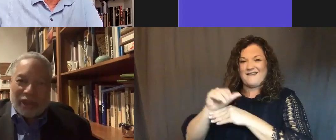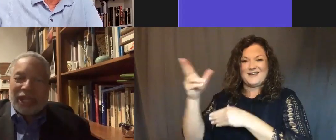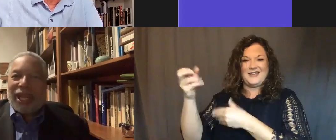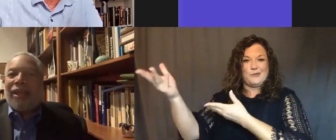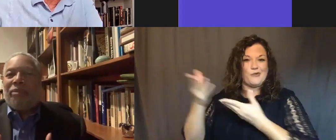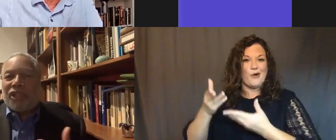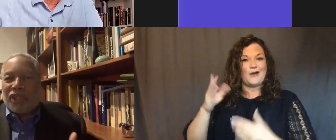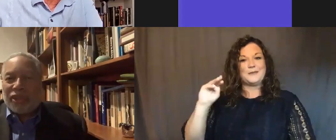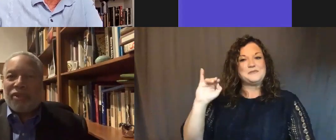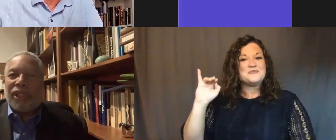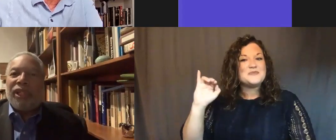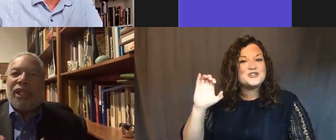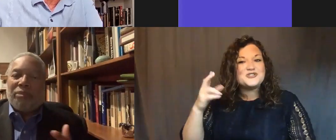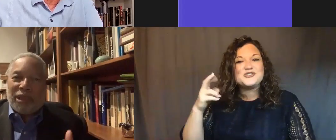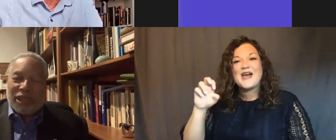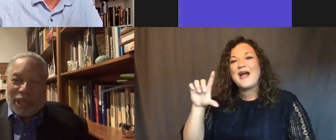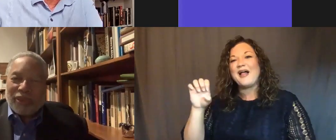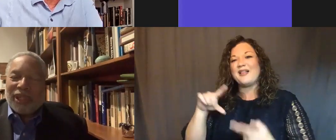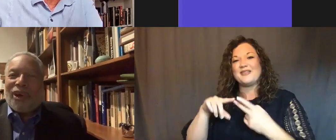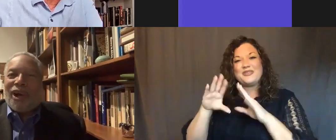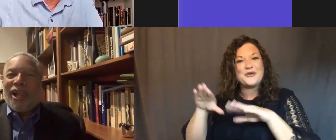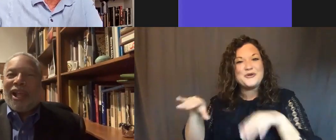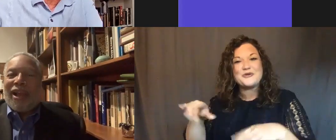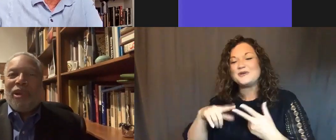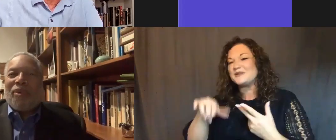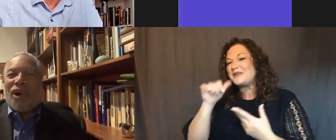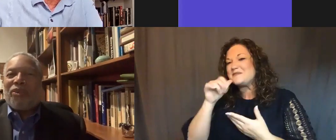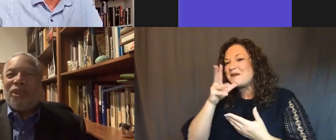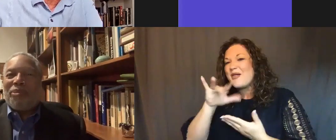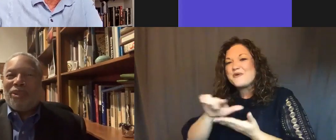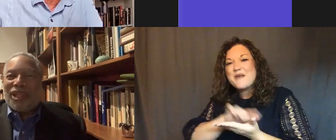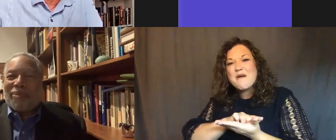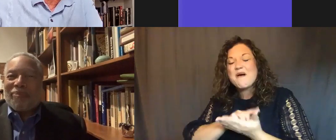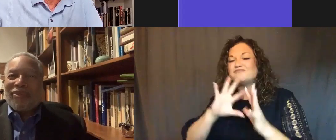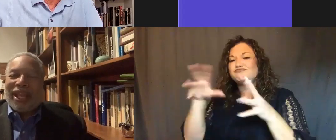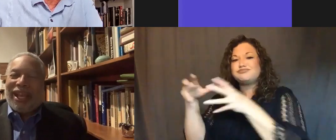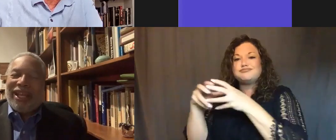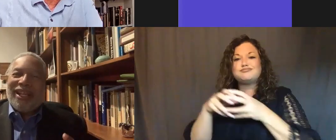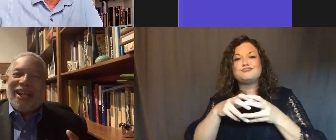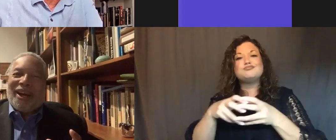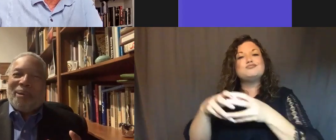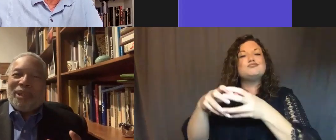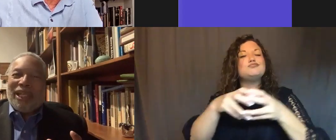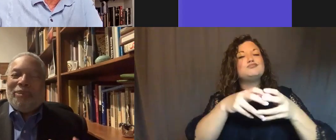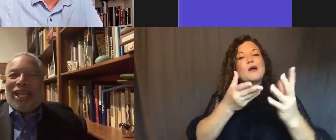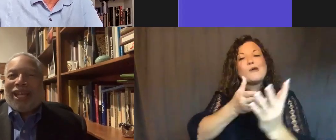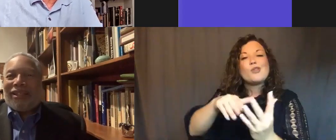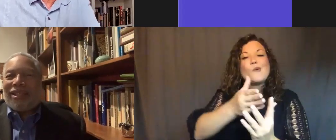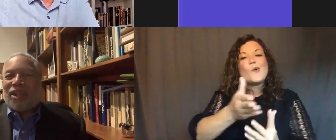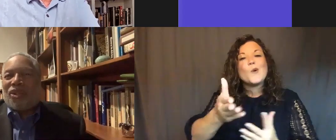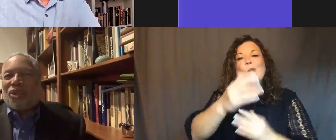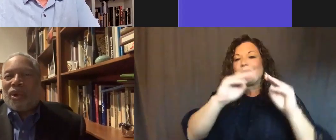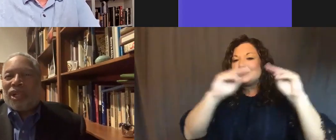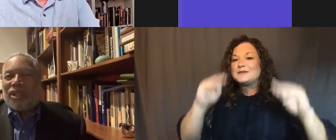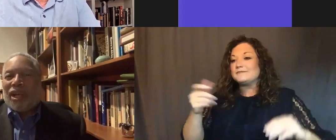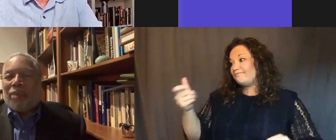Michelle came, the children, his mother-in-law, and we walked through the museum. And he began to